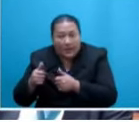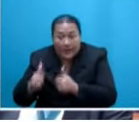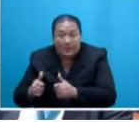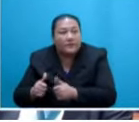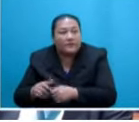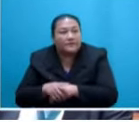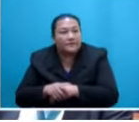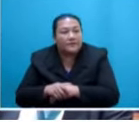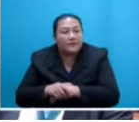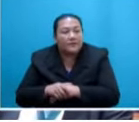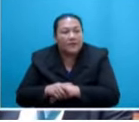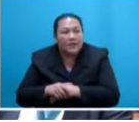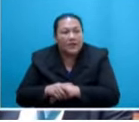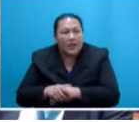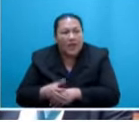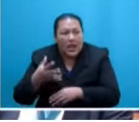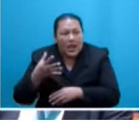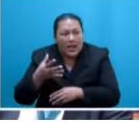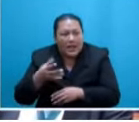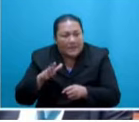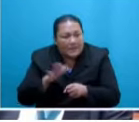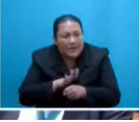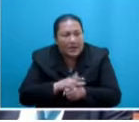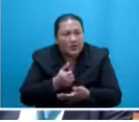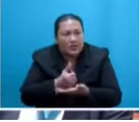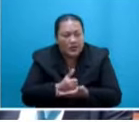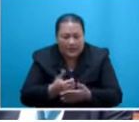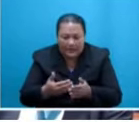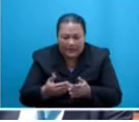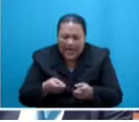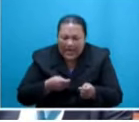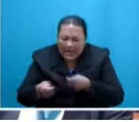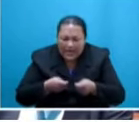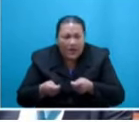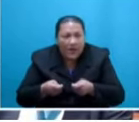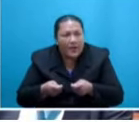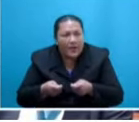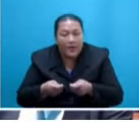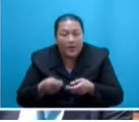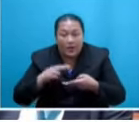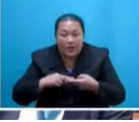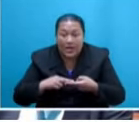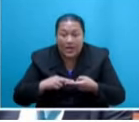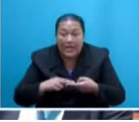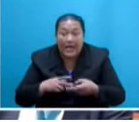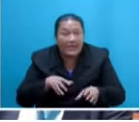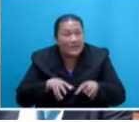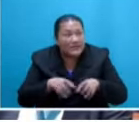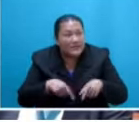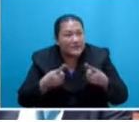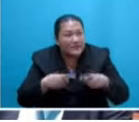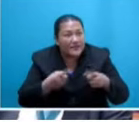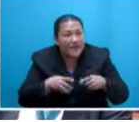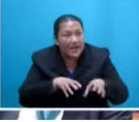legislation that hinders or criminalizes trade unions' activities while allowing workers and trade unions with